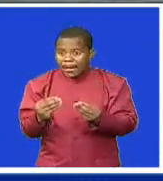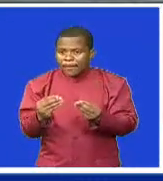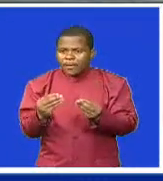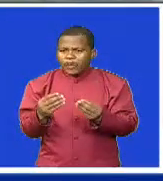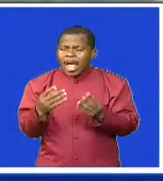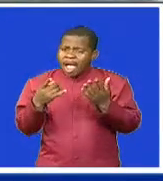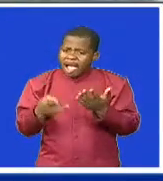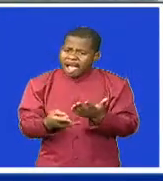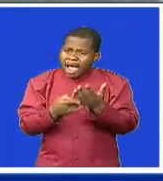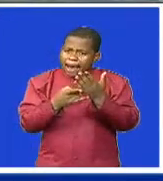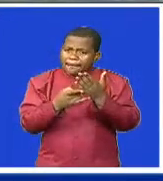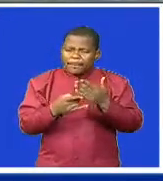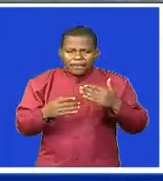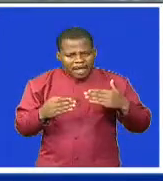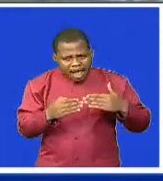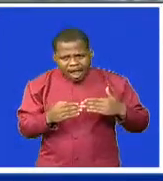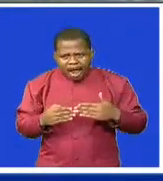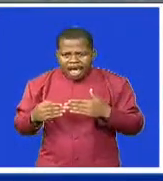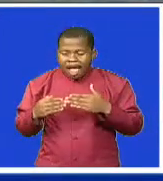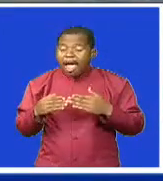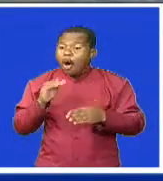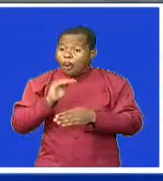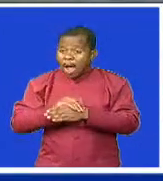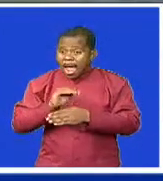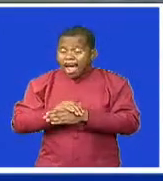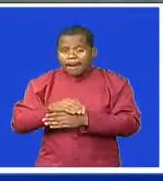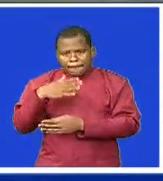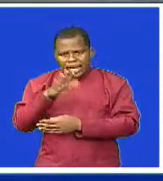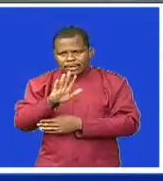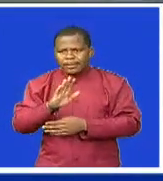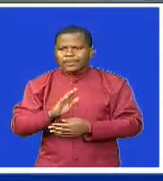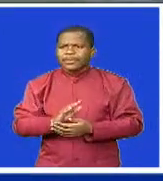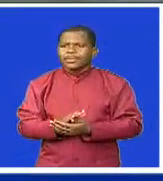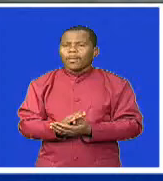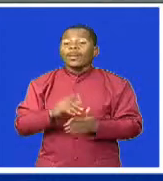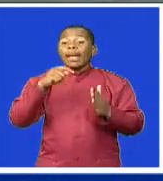Project is a very job.